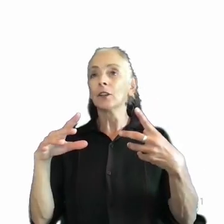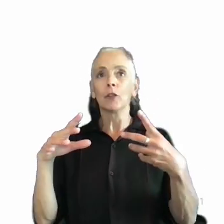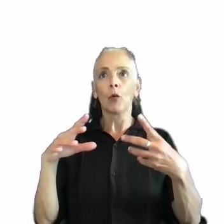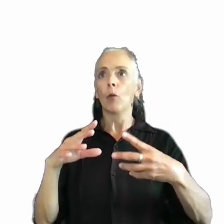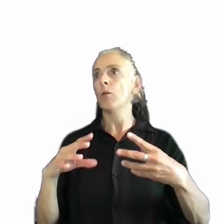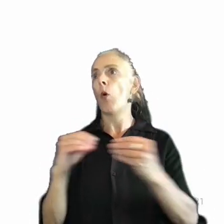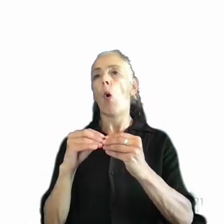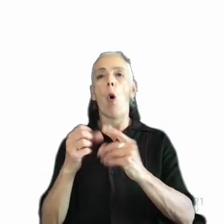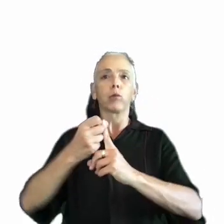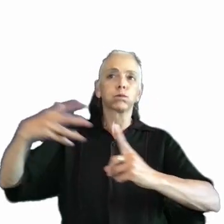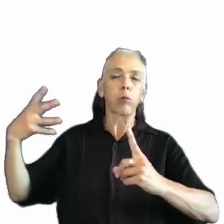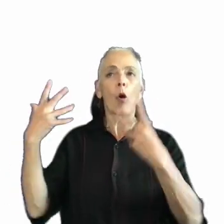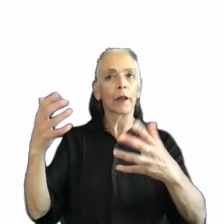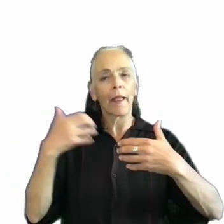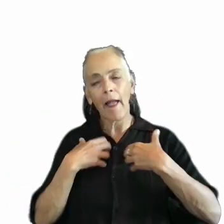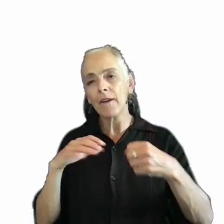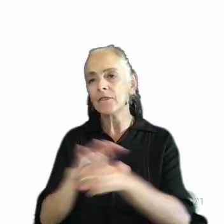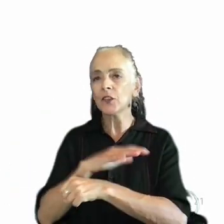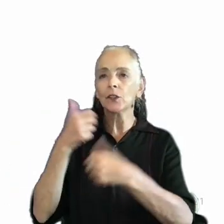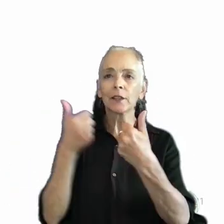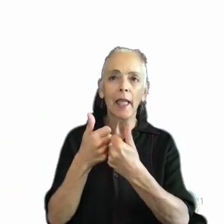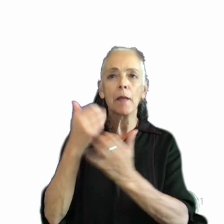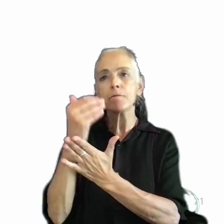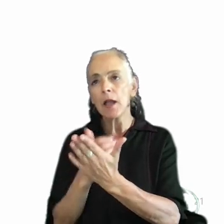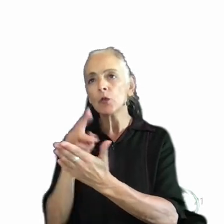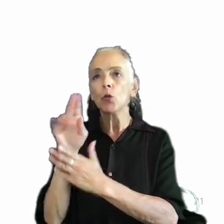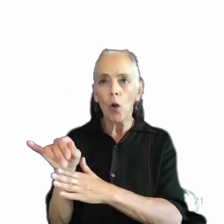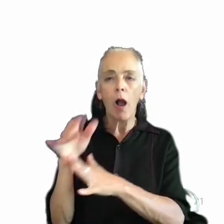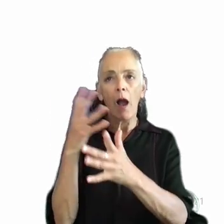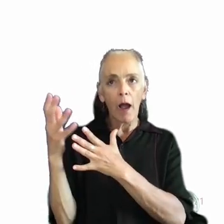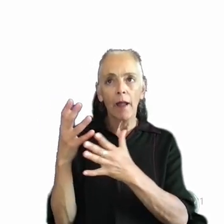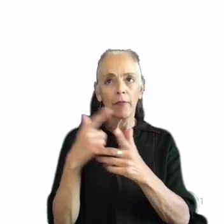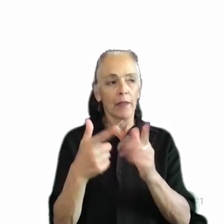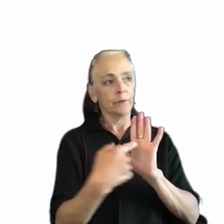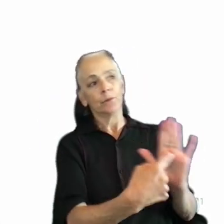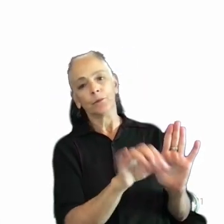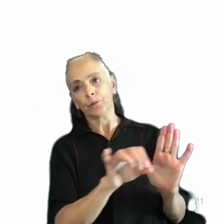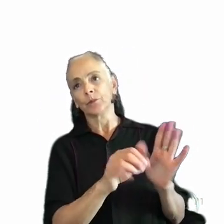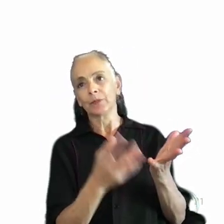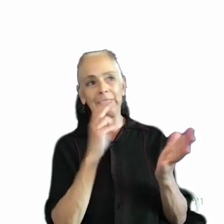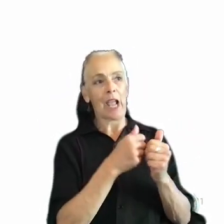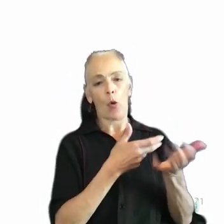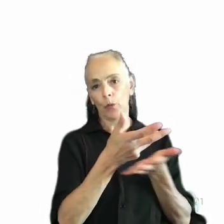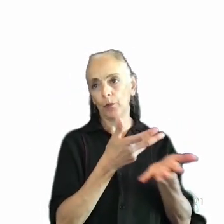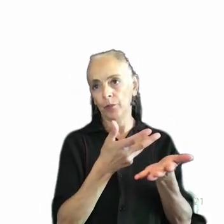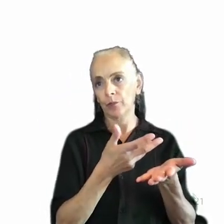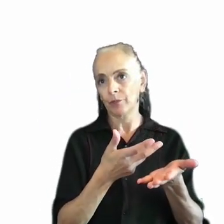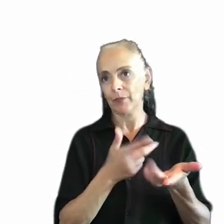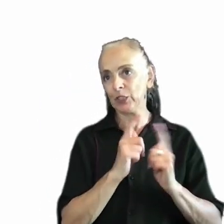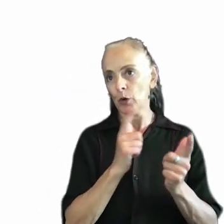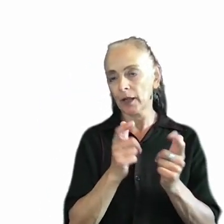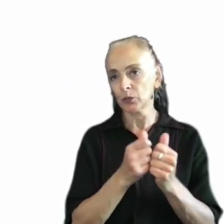That's a prototype that we're able to kind of click through and play around with and see how it actually interacts. You know,